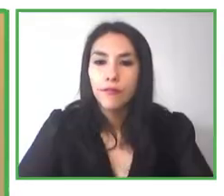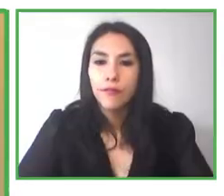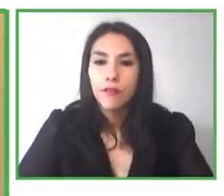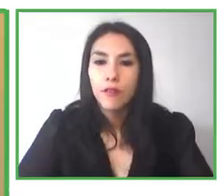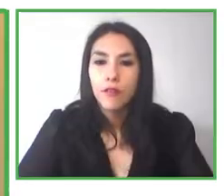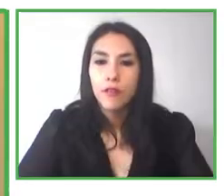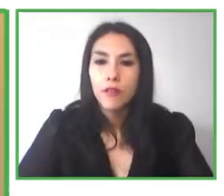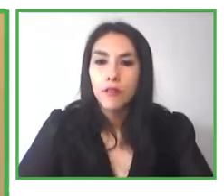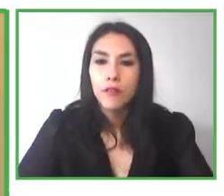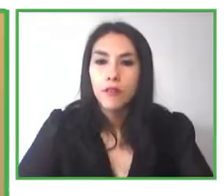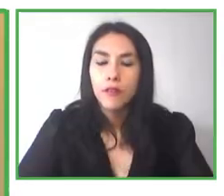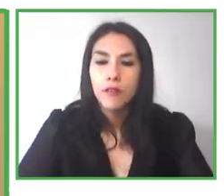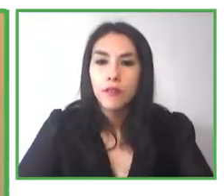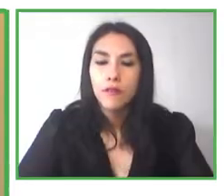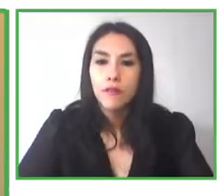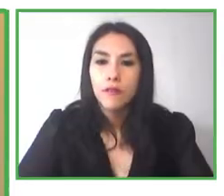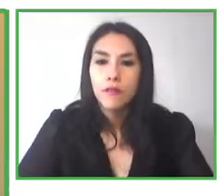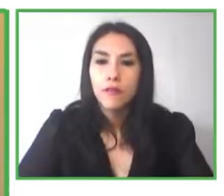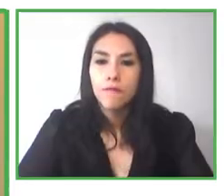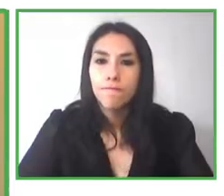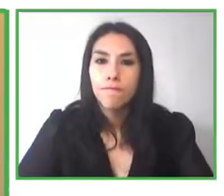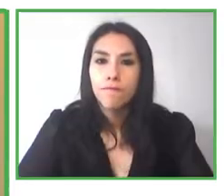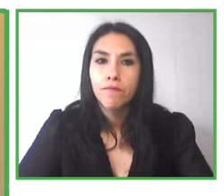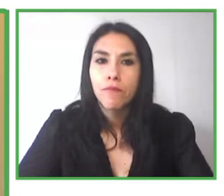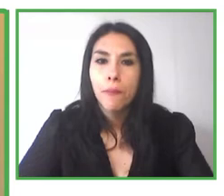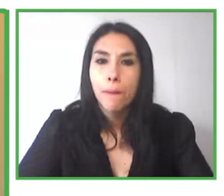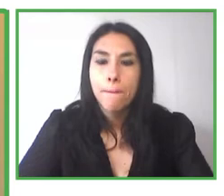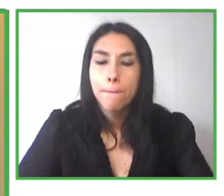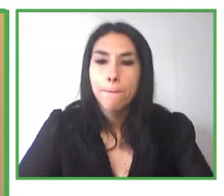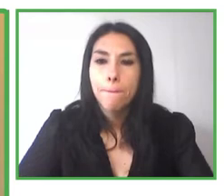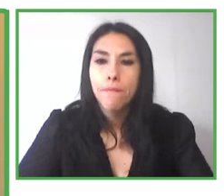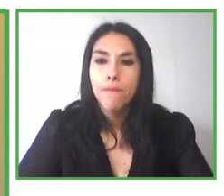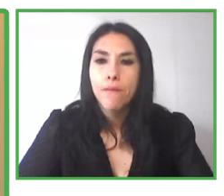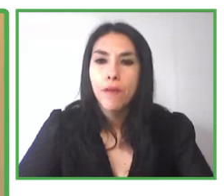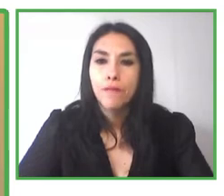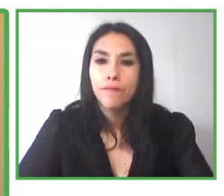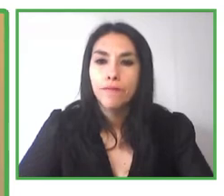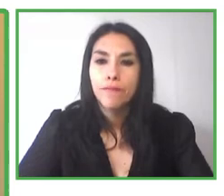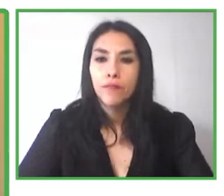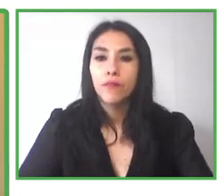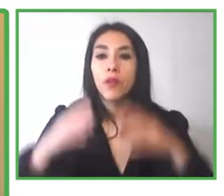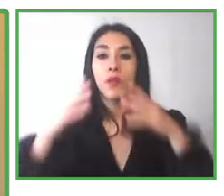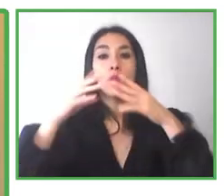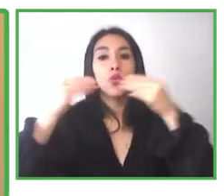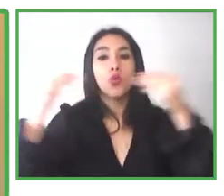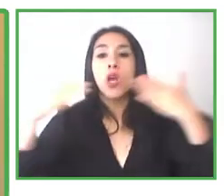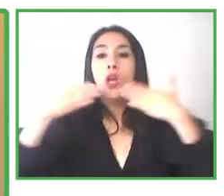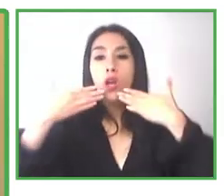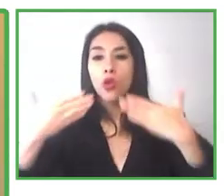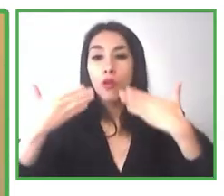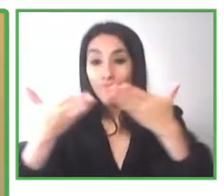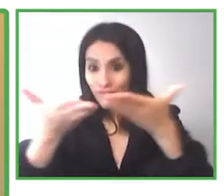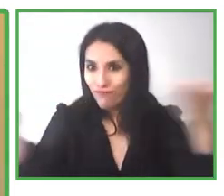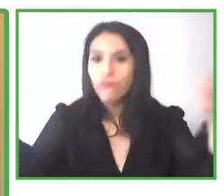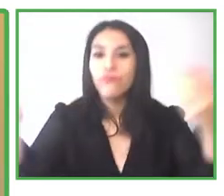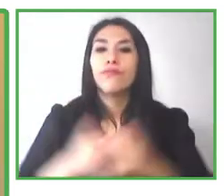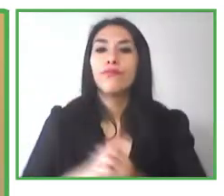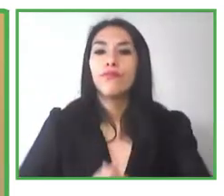Saqib you very much, Ricardo. Hello, everybody. It's a pleasure to be here today and speaking to you.